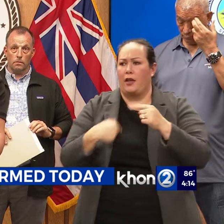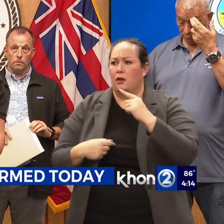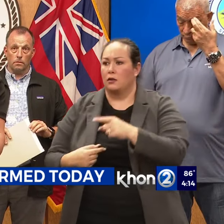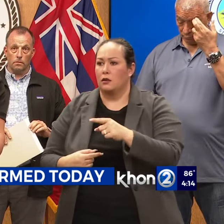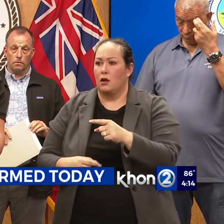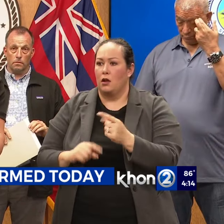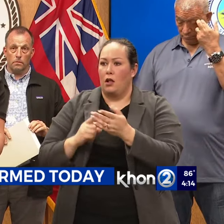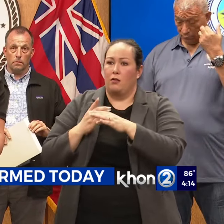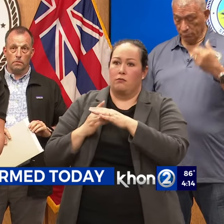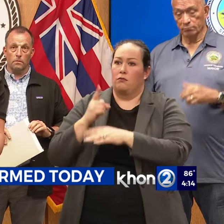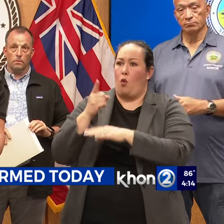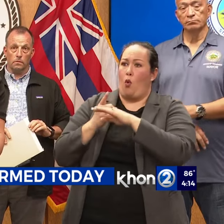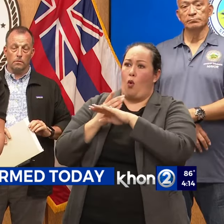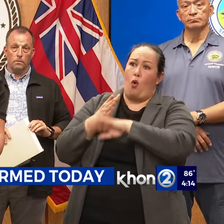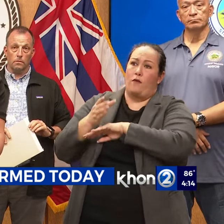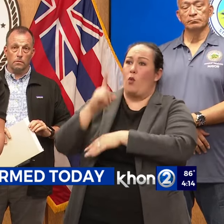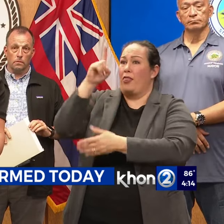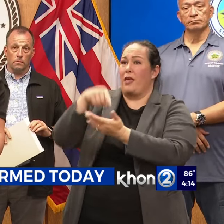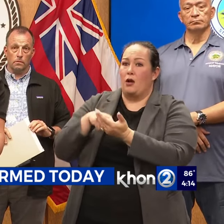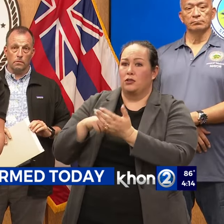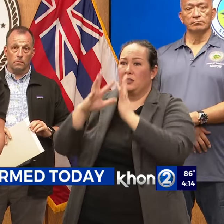statements to thousands of structures.